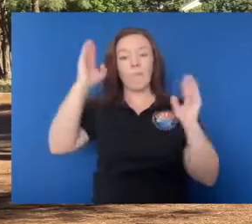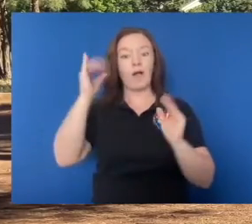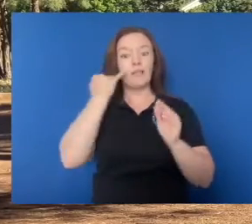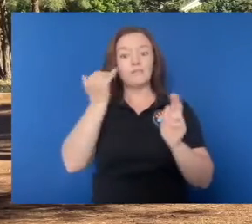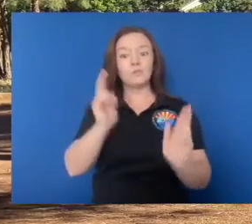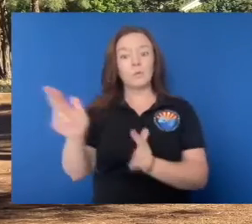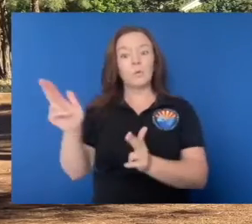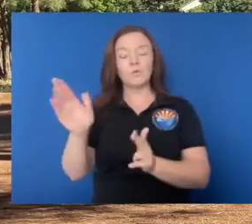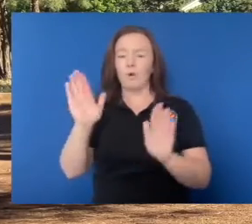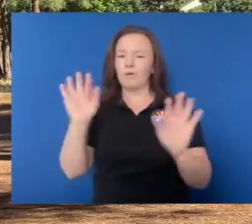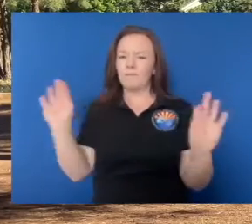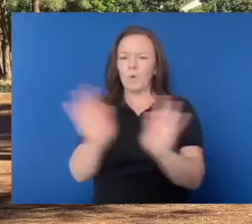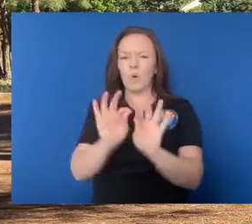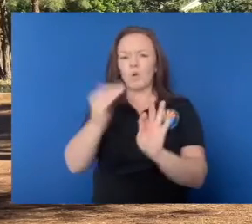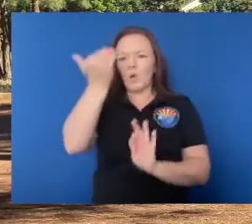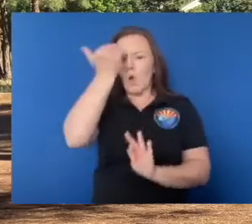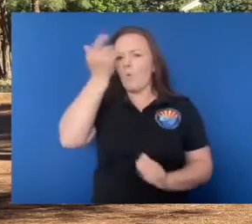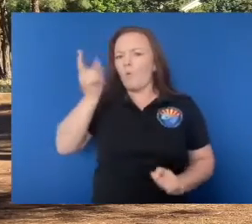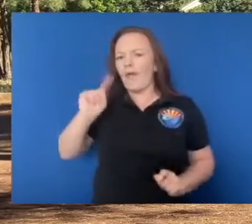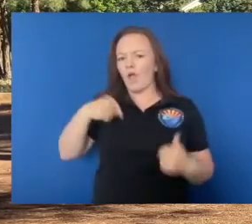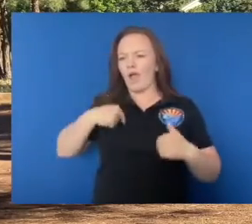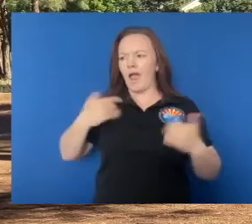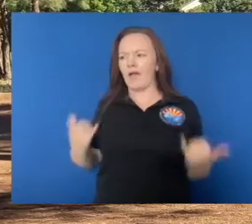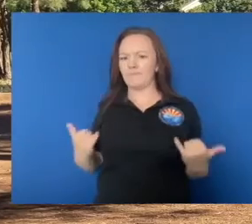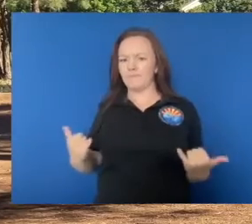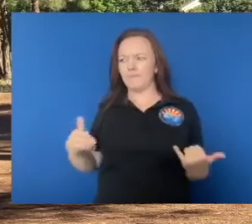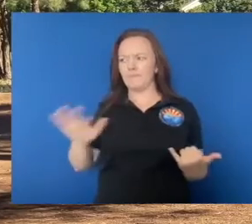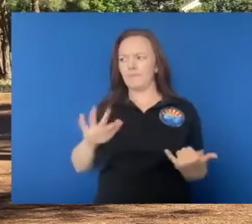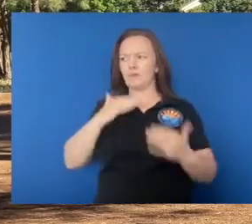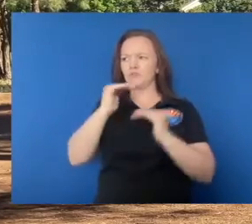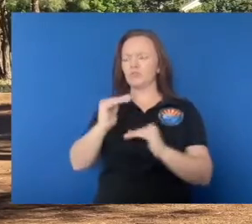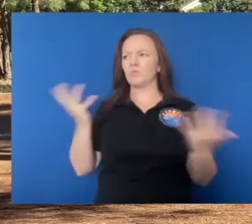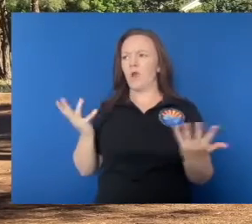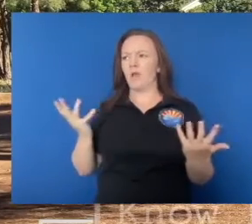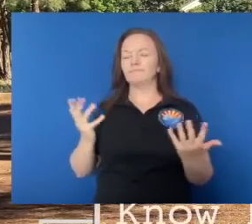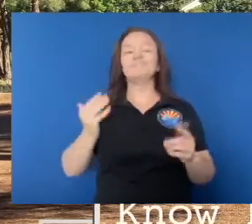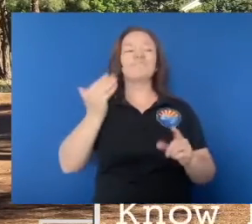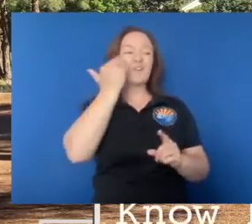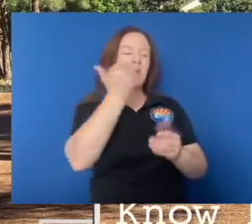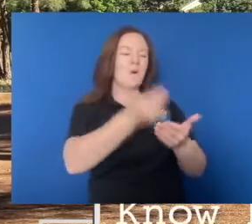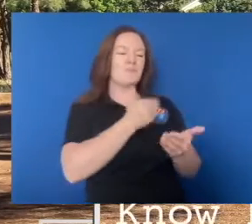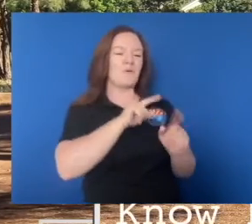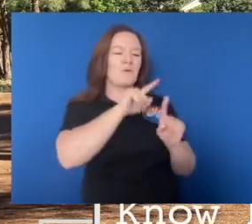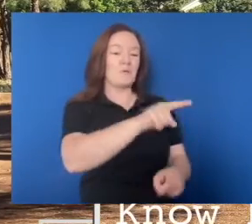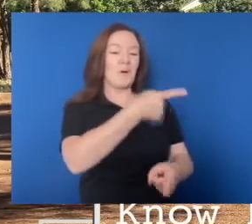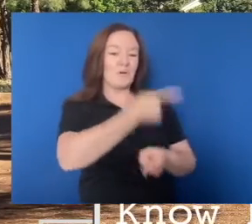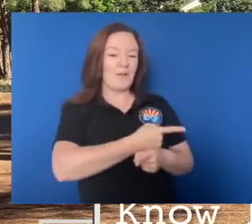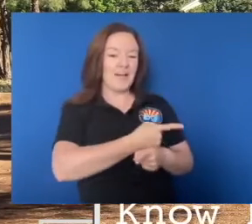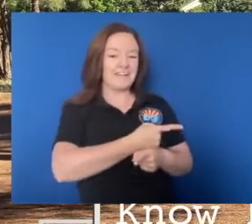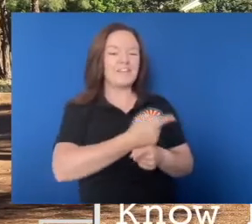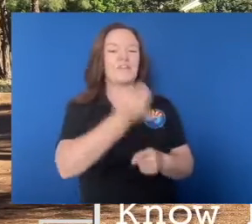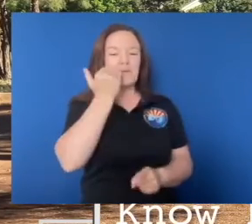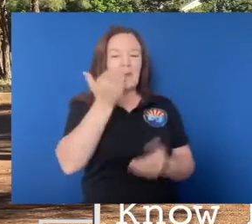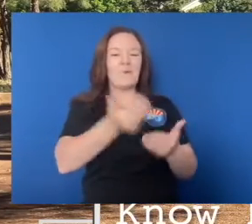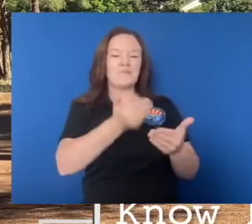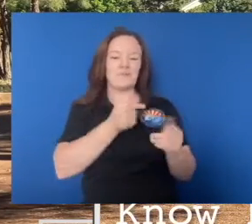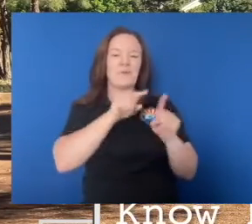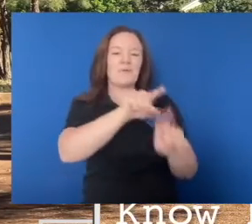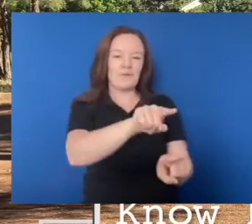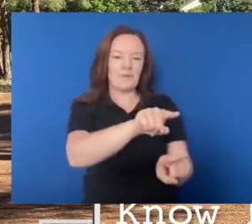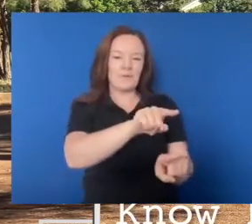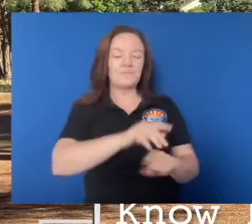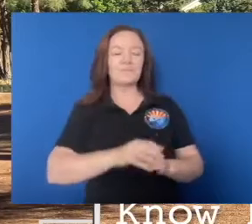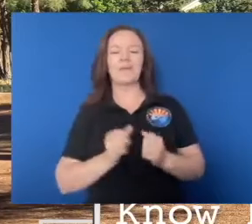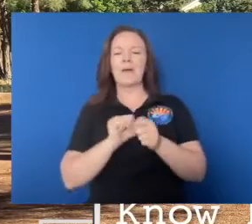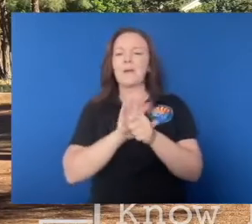make sure you know what those restrictions are for the area you're in. Know before you go, right? Know before you go. And